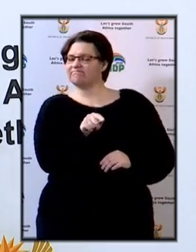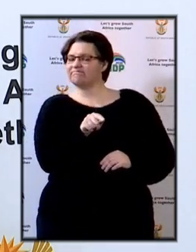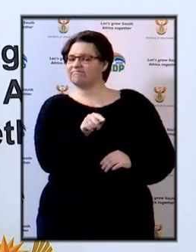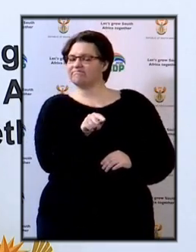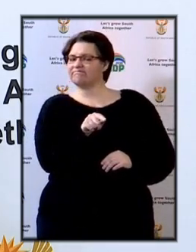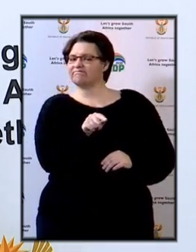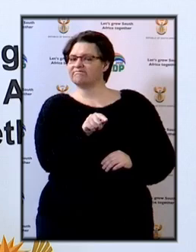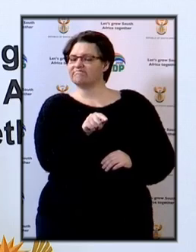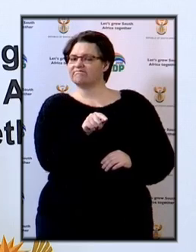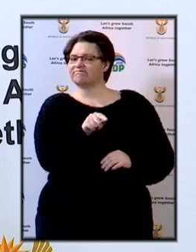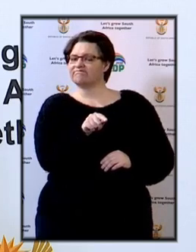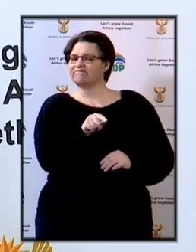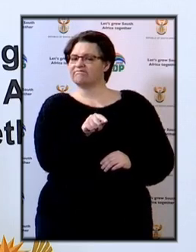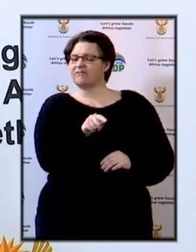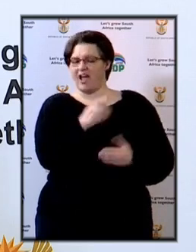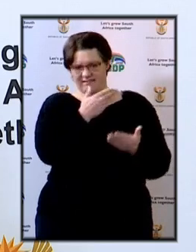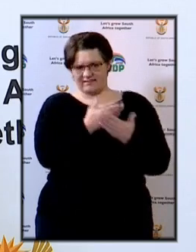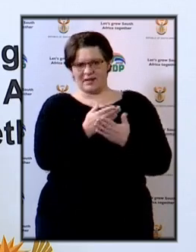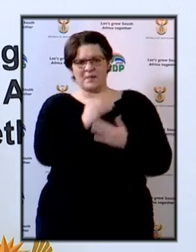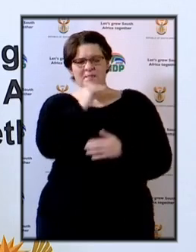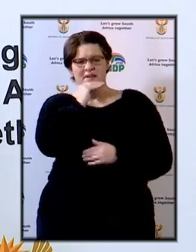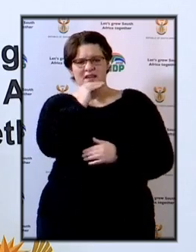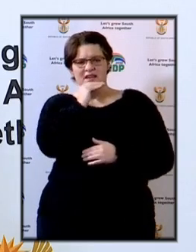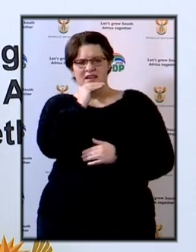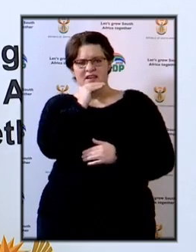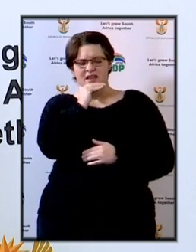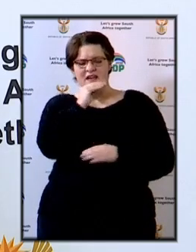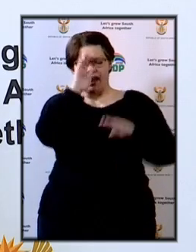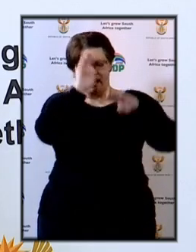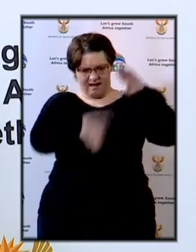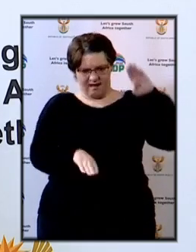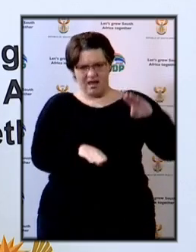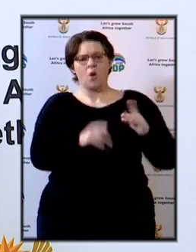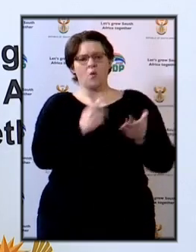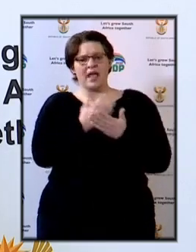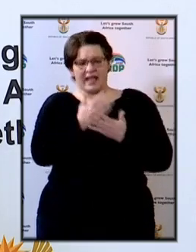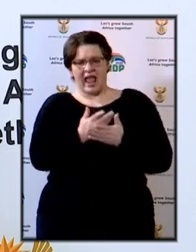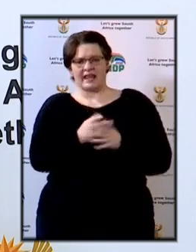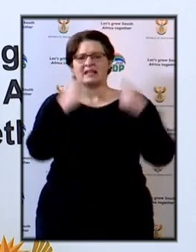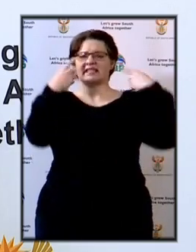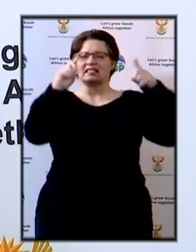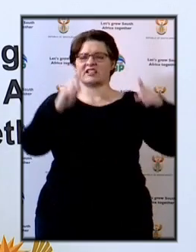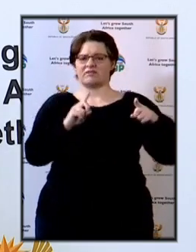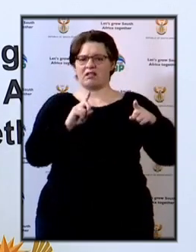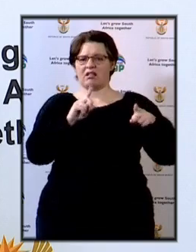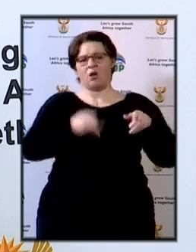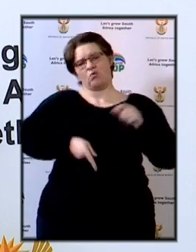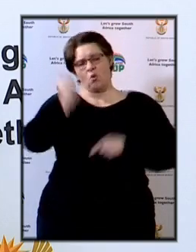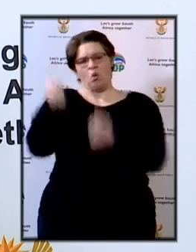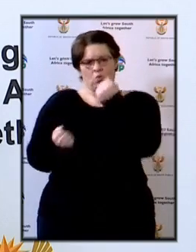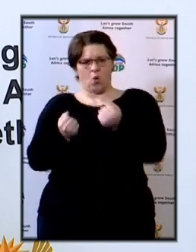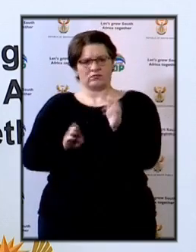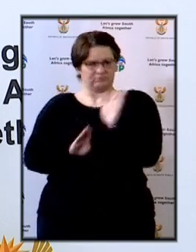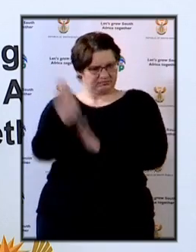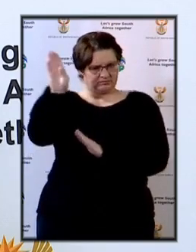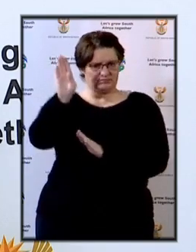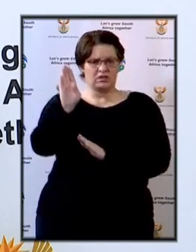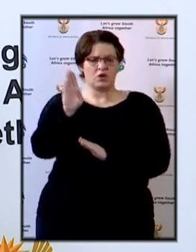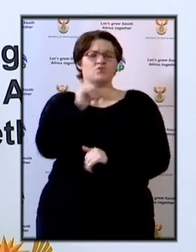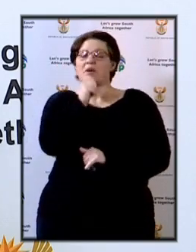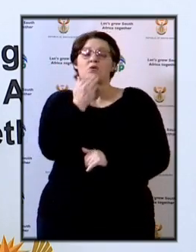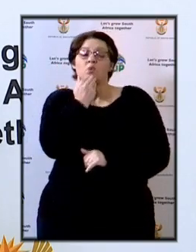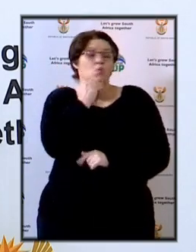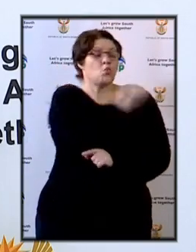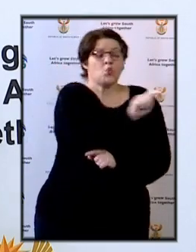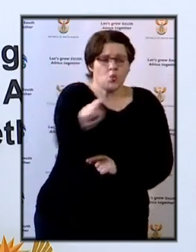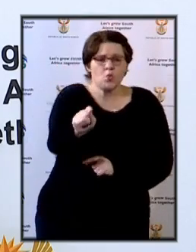threshold for probabilities of a successful prosecution have been met, that we will prosecute no matter where that takes